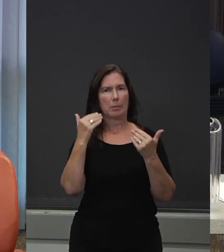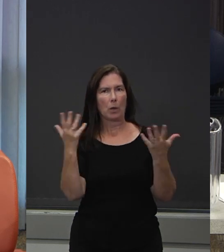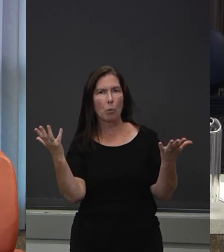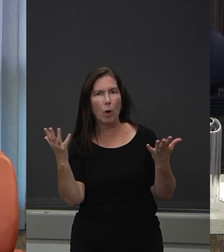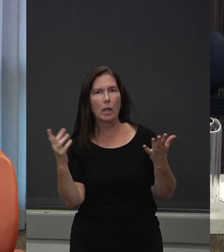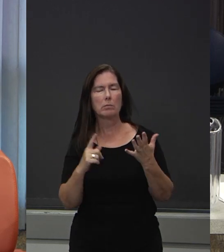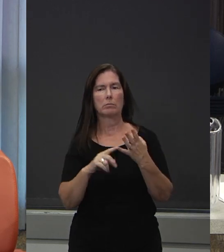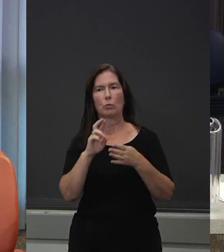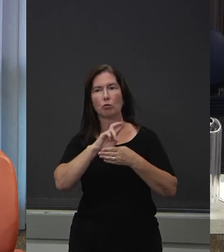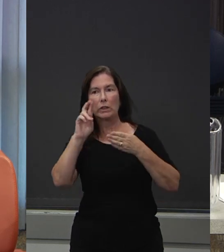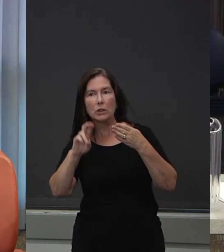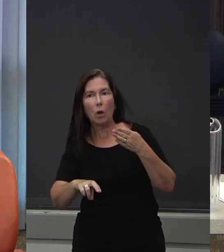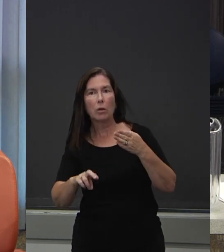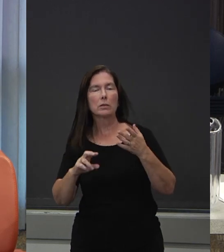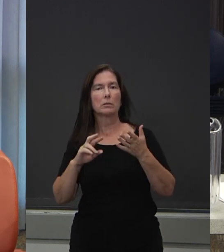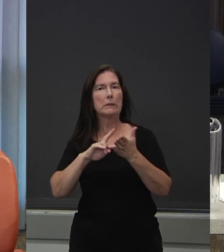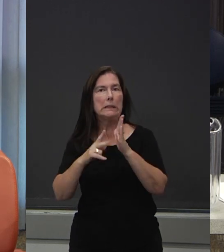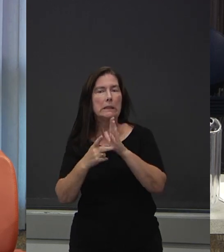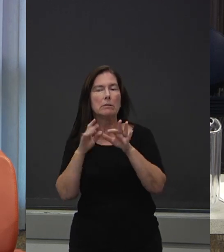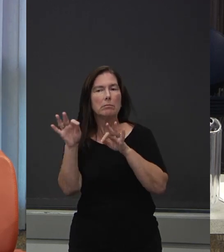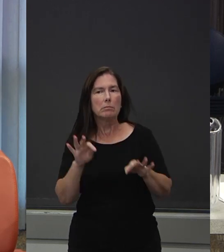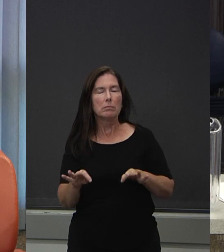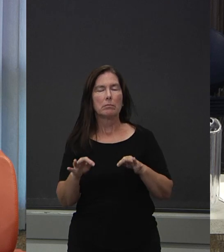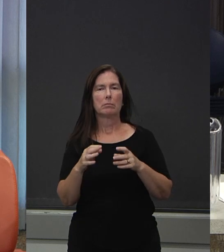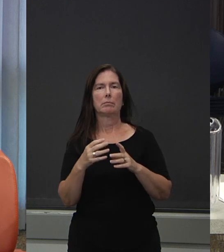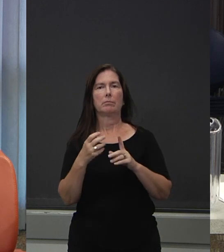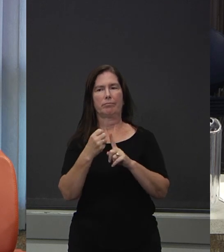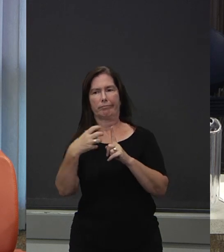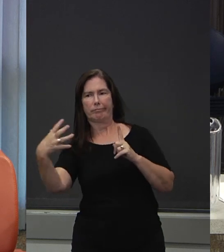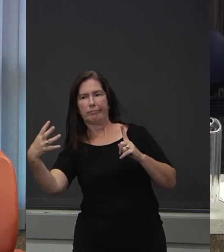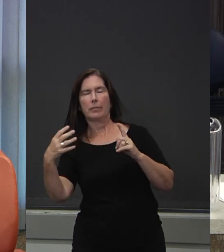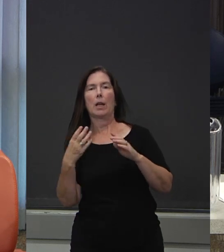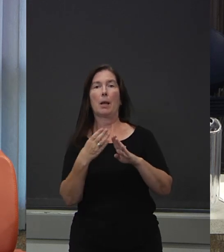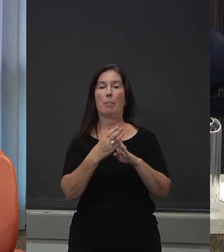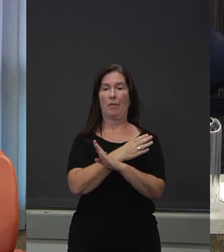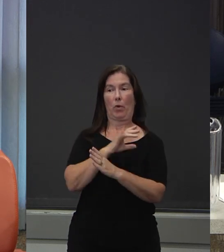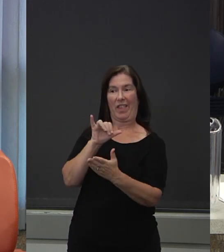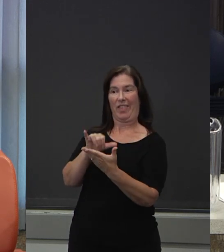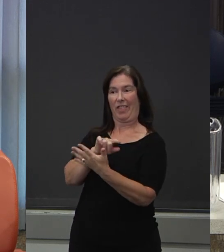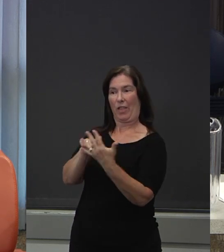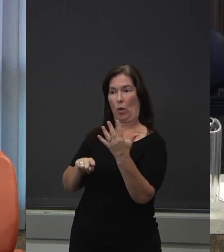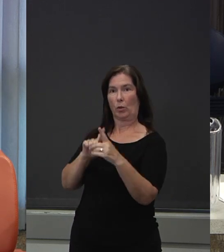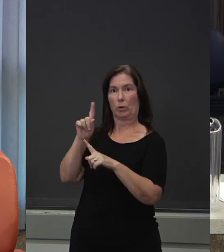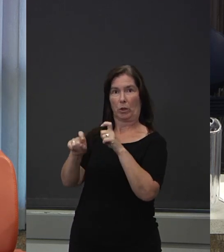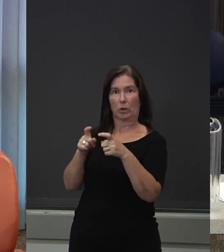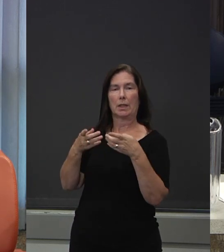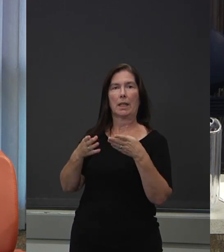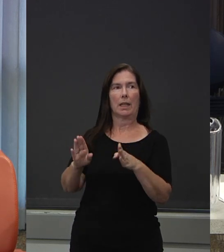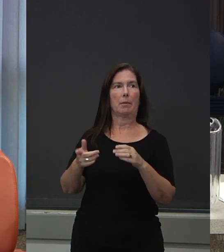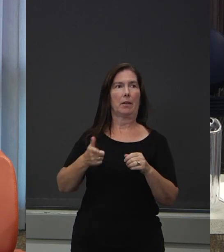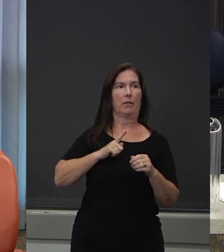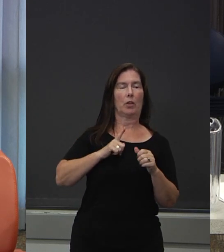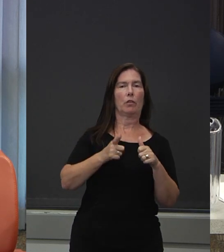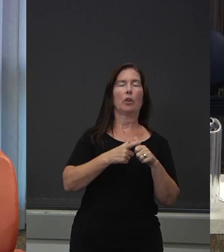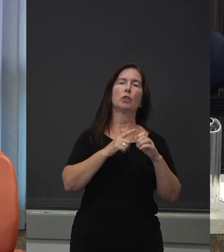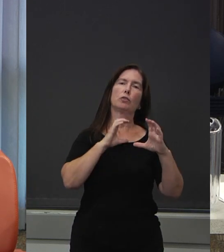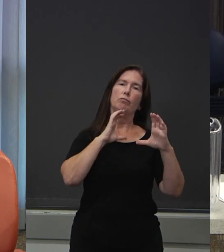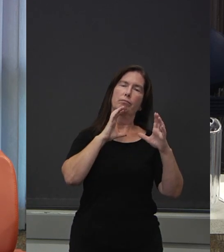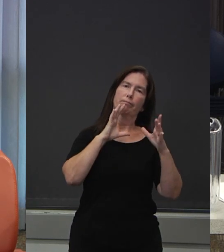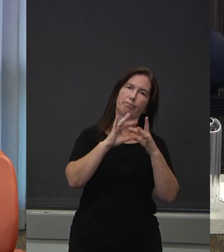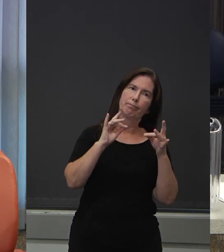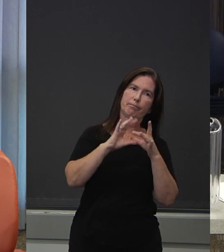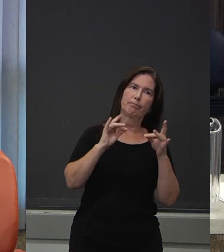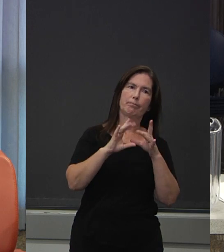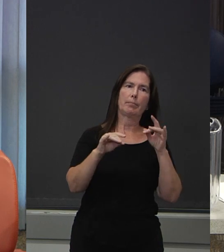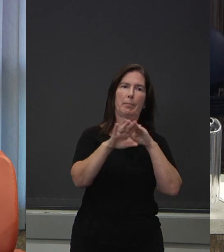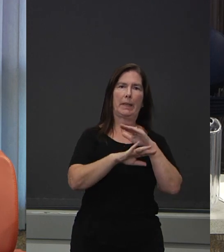the results mean, and so on. Before we get into those questions, I'm going to give you a brief overview of the current testing situation